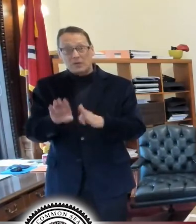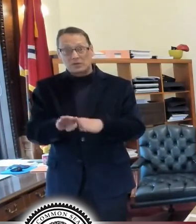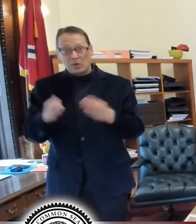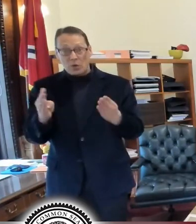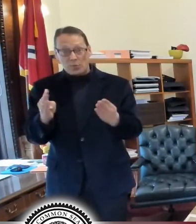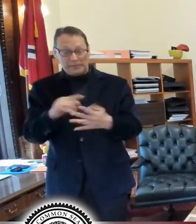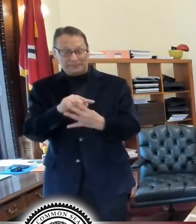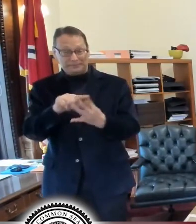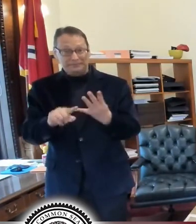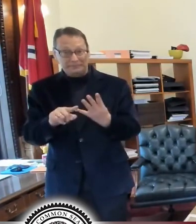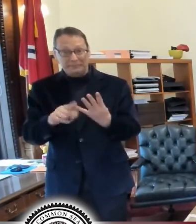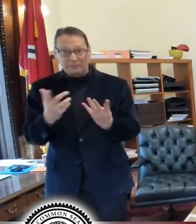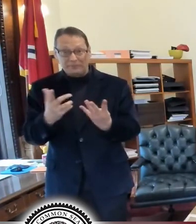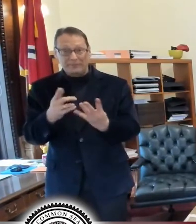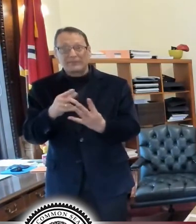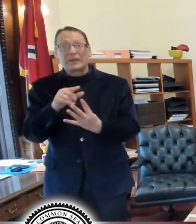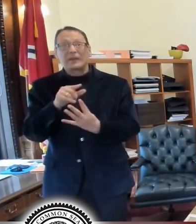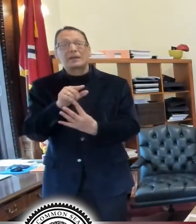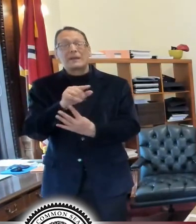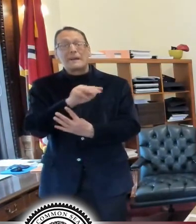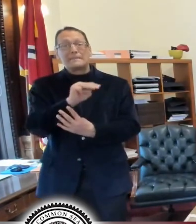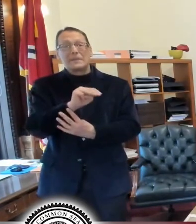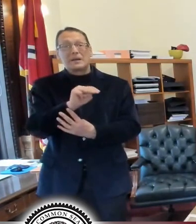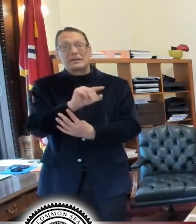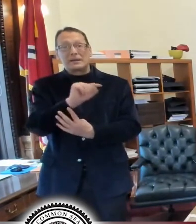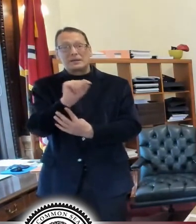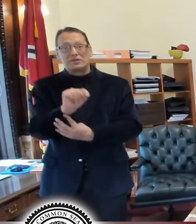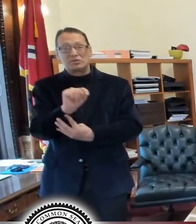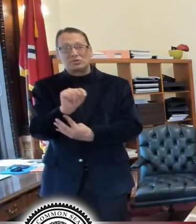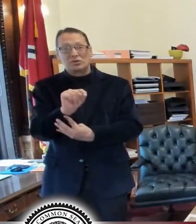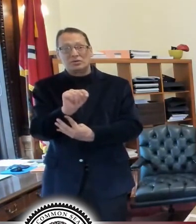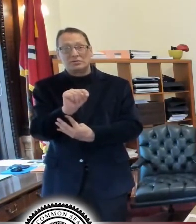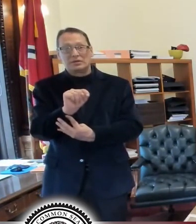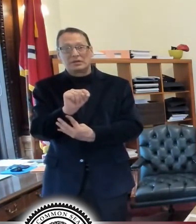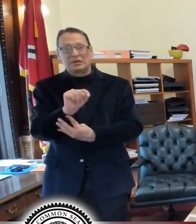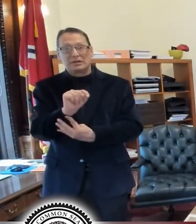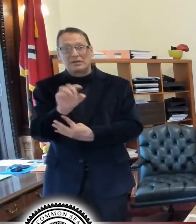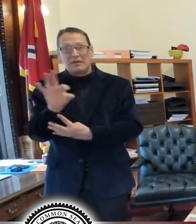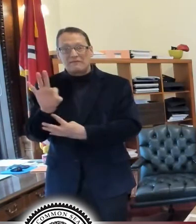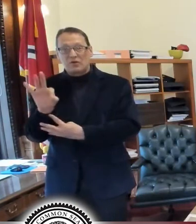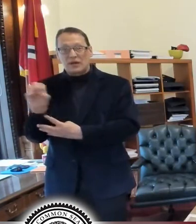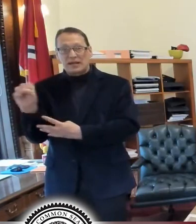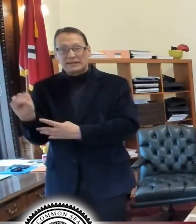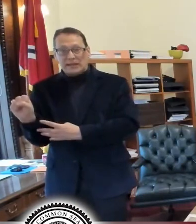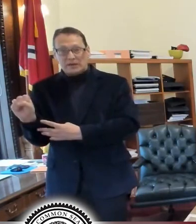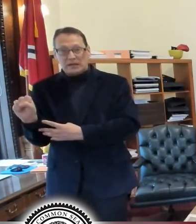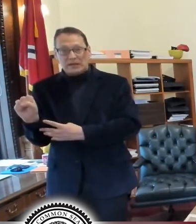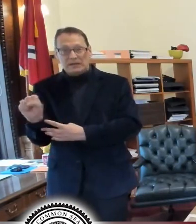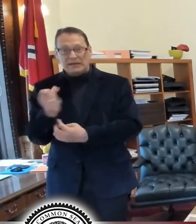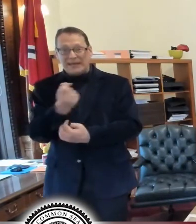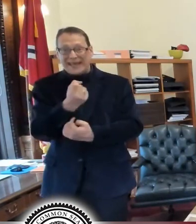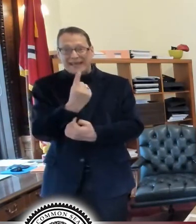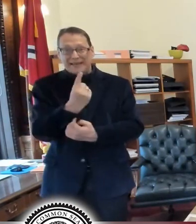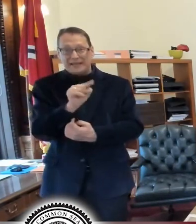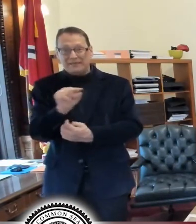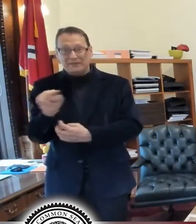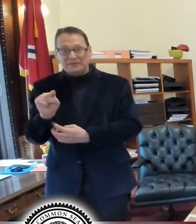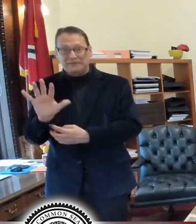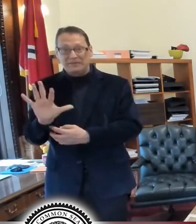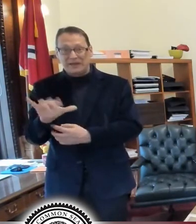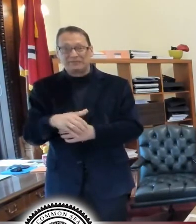And those hours are Monday, Tuesday, Friday, Saturday. It's 11 to 5.